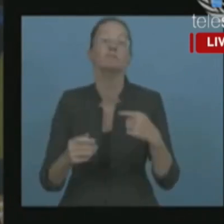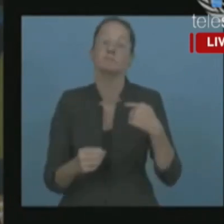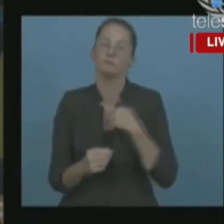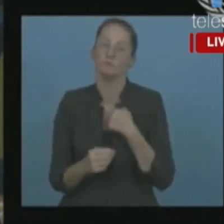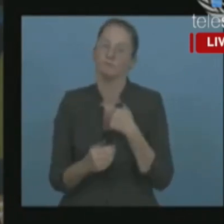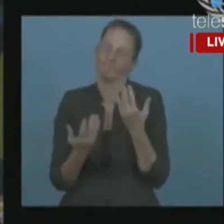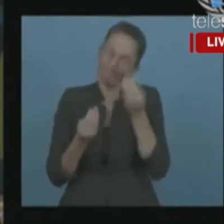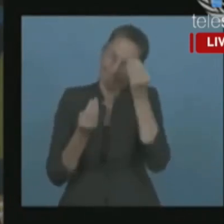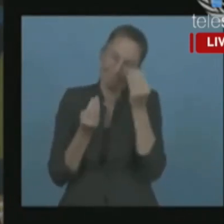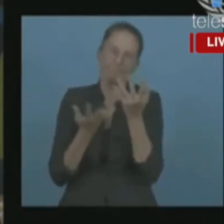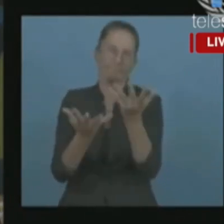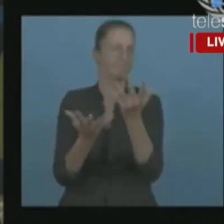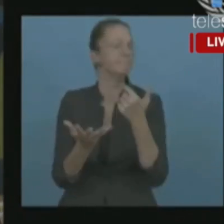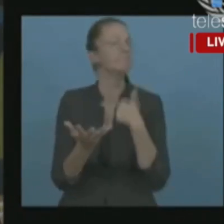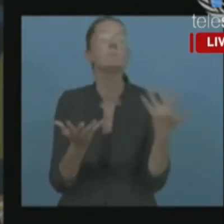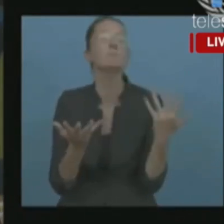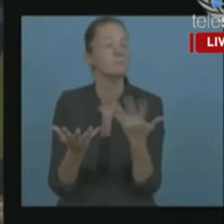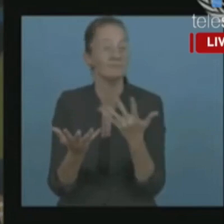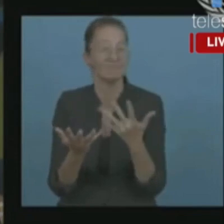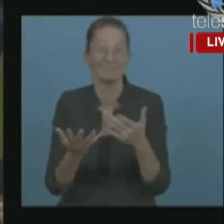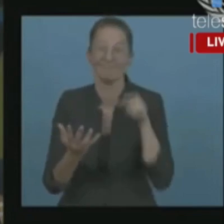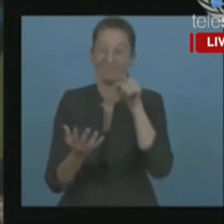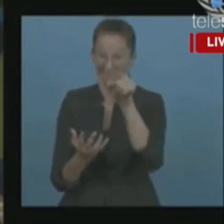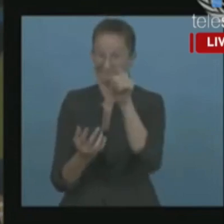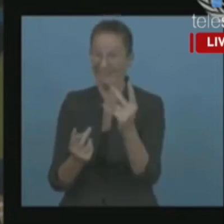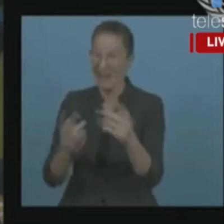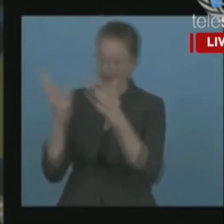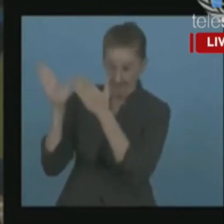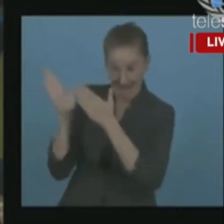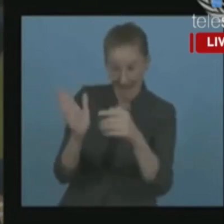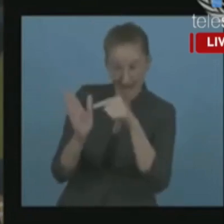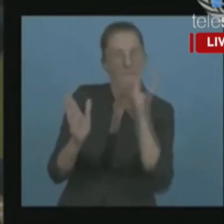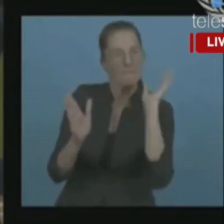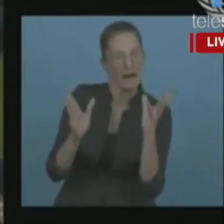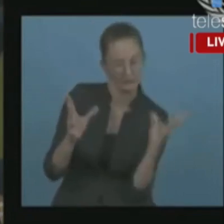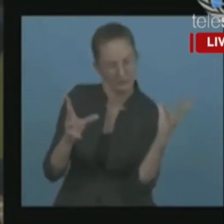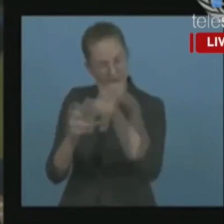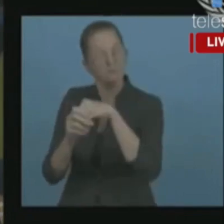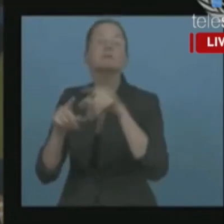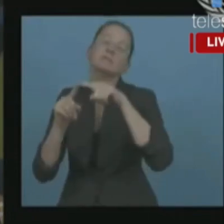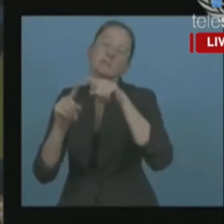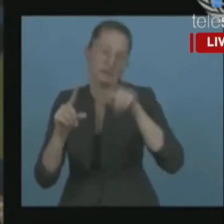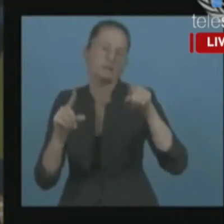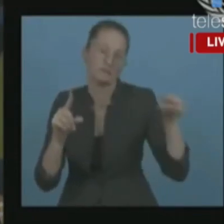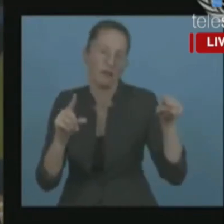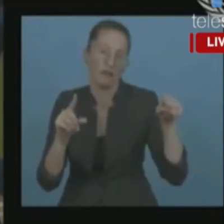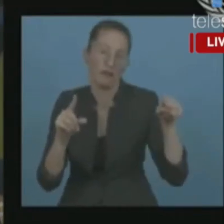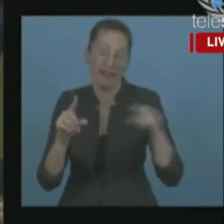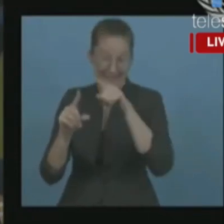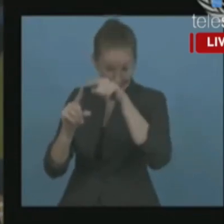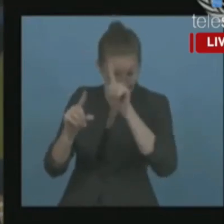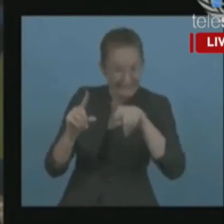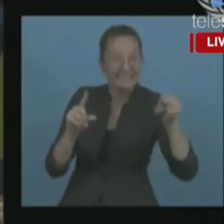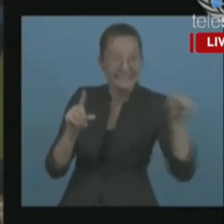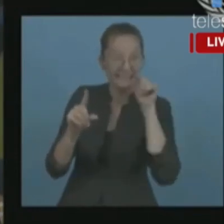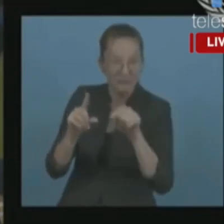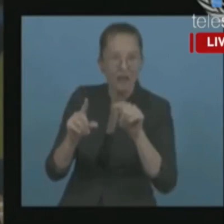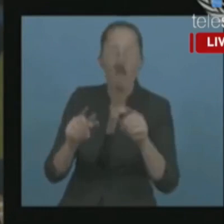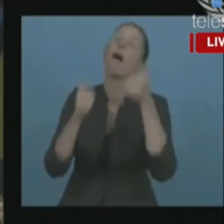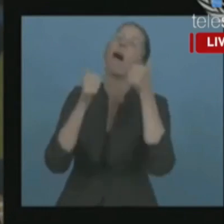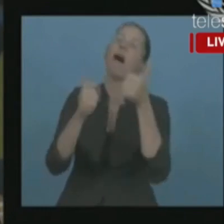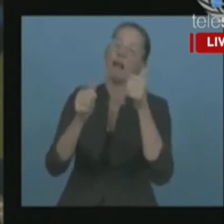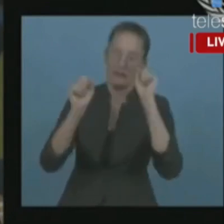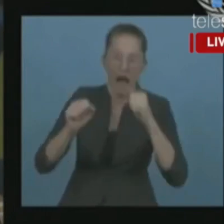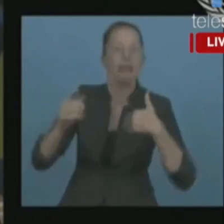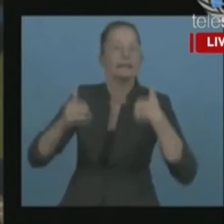digital can help rescue the objective of the Sustainable Development, it already does, the